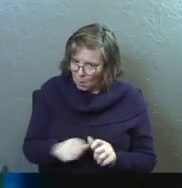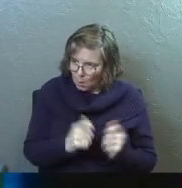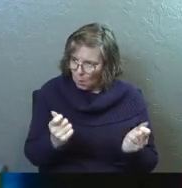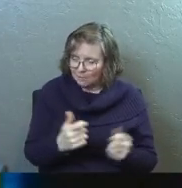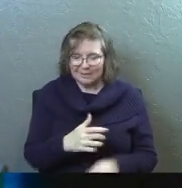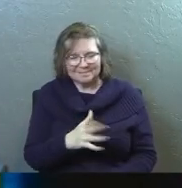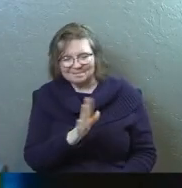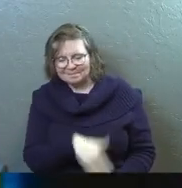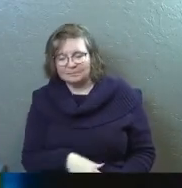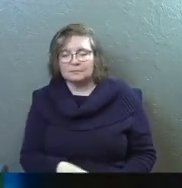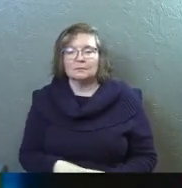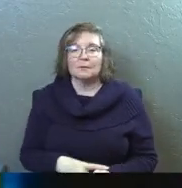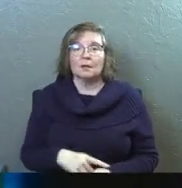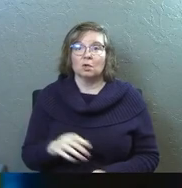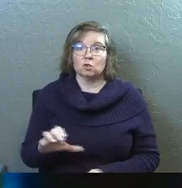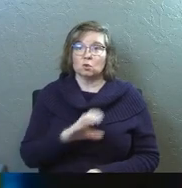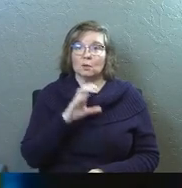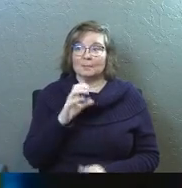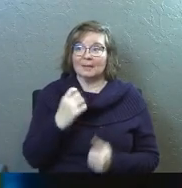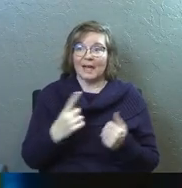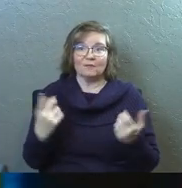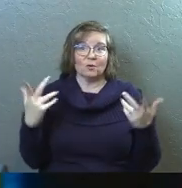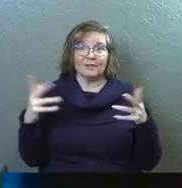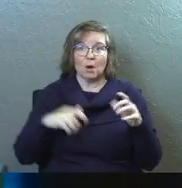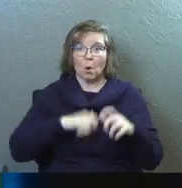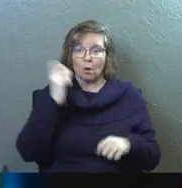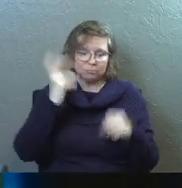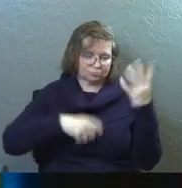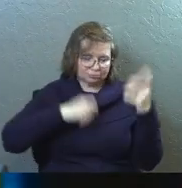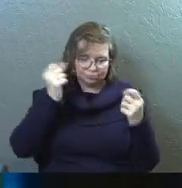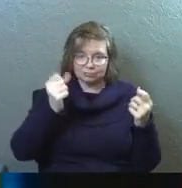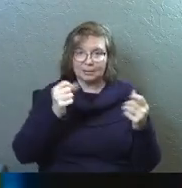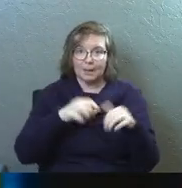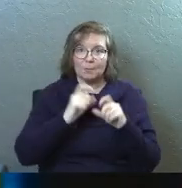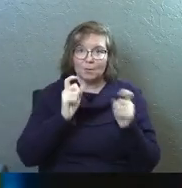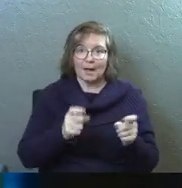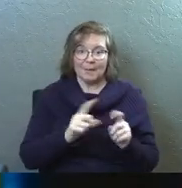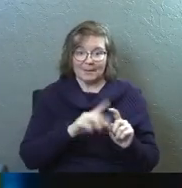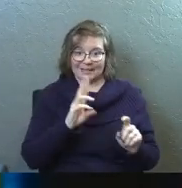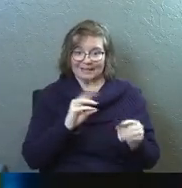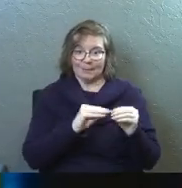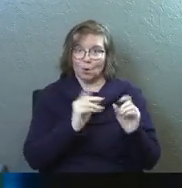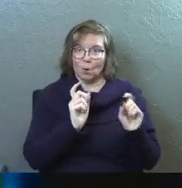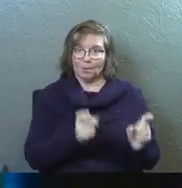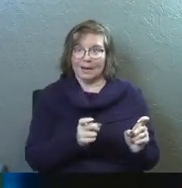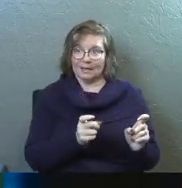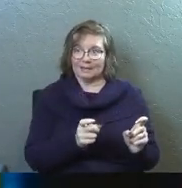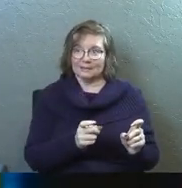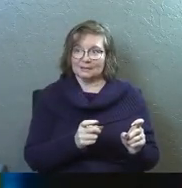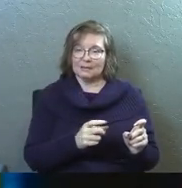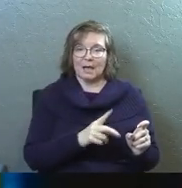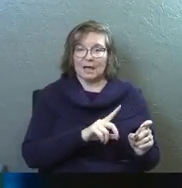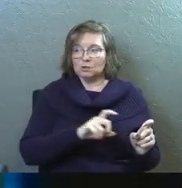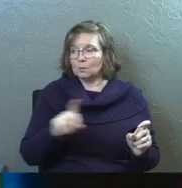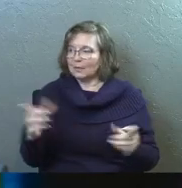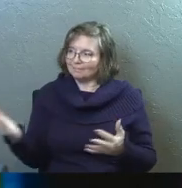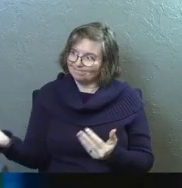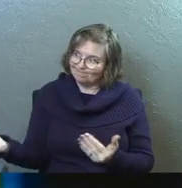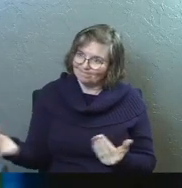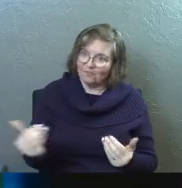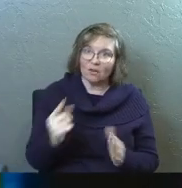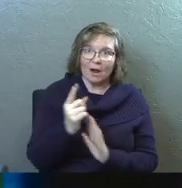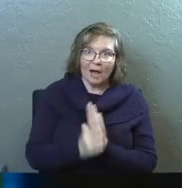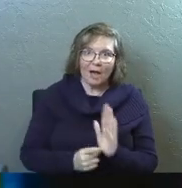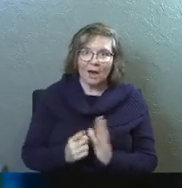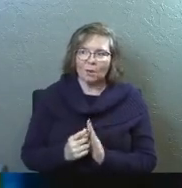open? And she's like, yeah. And so Christmas, like everybody's done opening presents, but there's like six more presents. And we keep having to like bring Beck in for